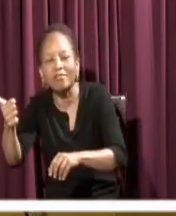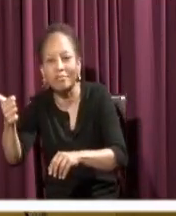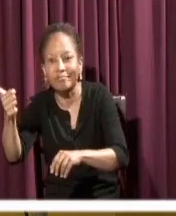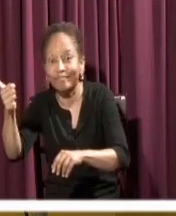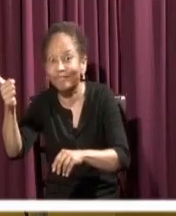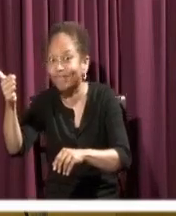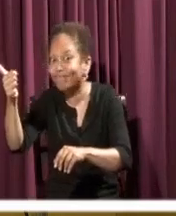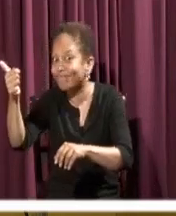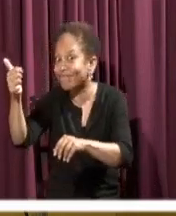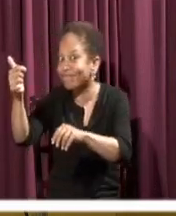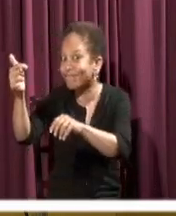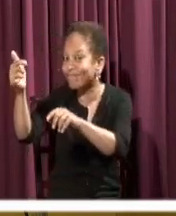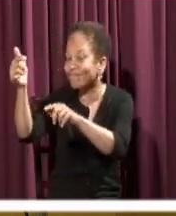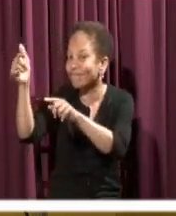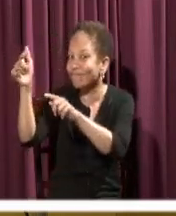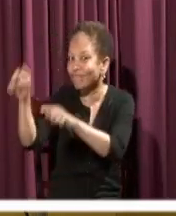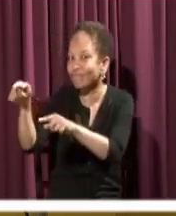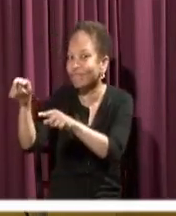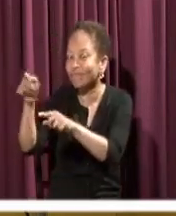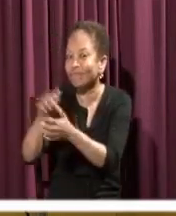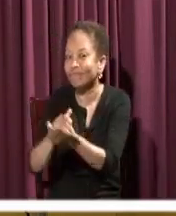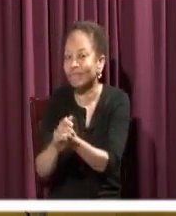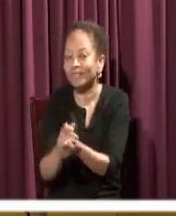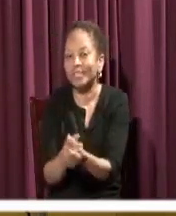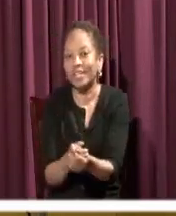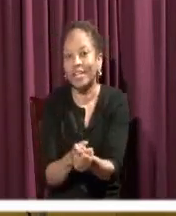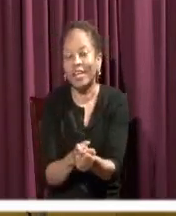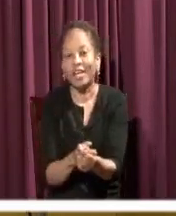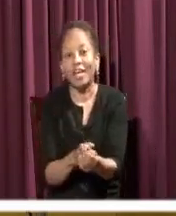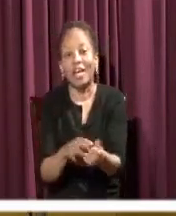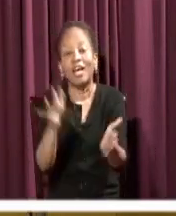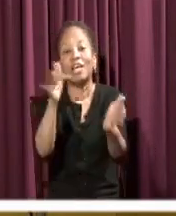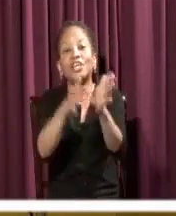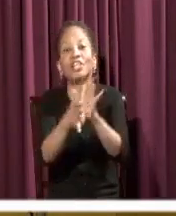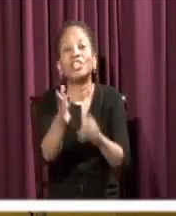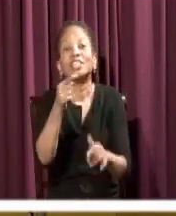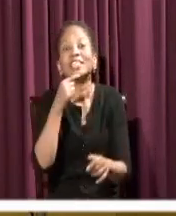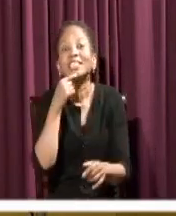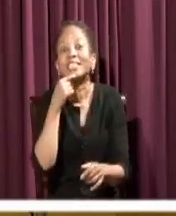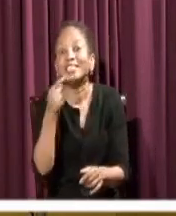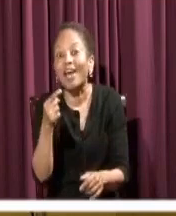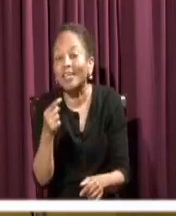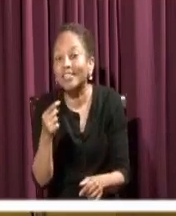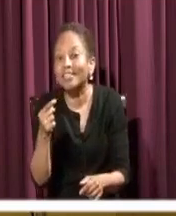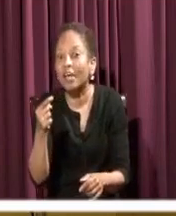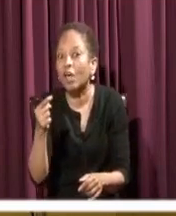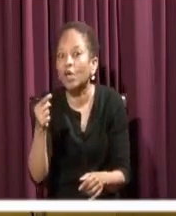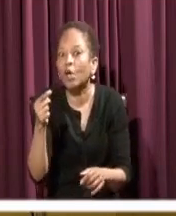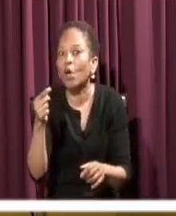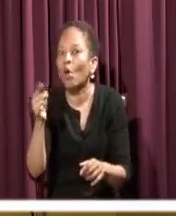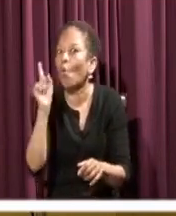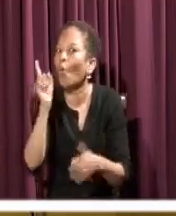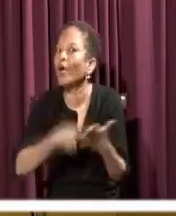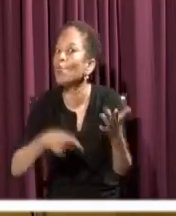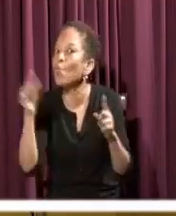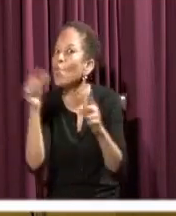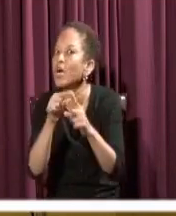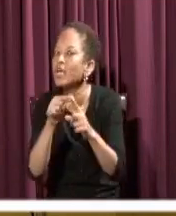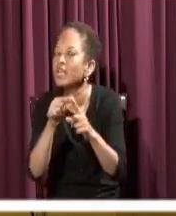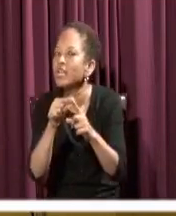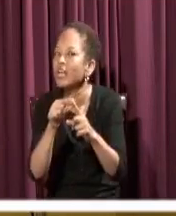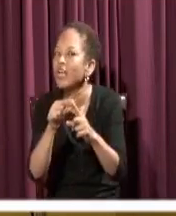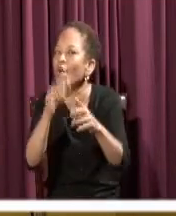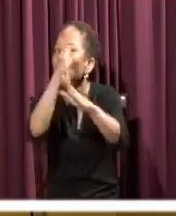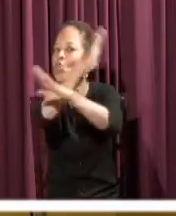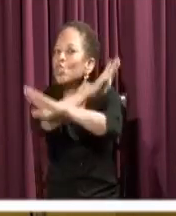So they are terrified. And Jesus says to them in standard biblical language, every time God appears, do not be